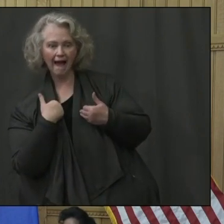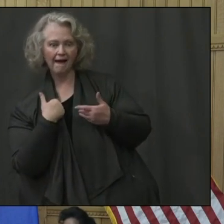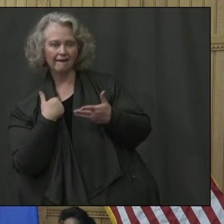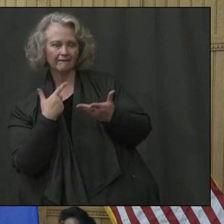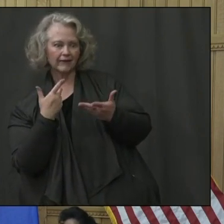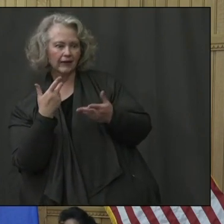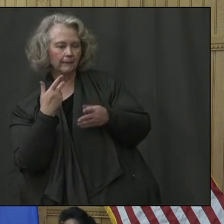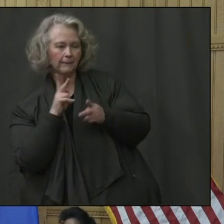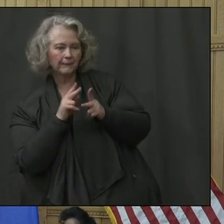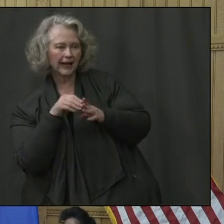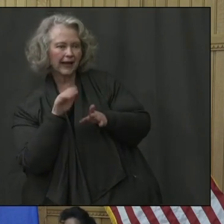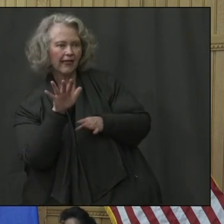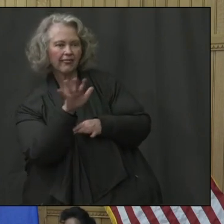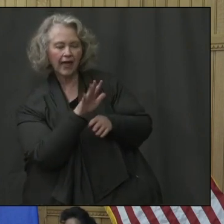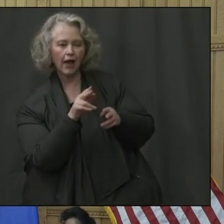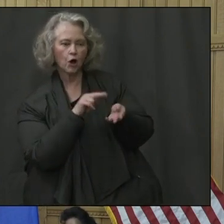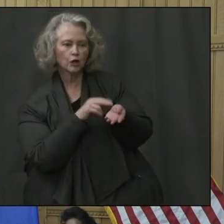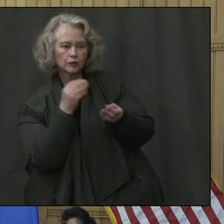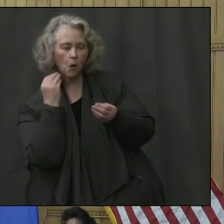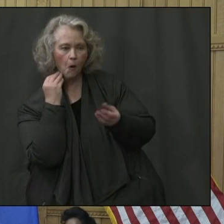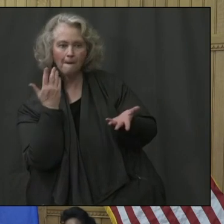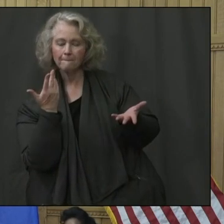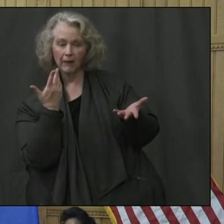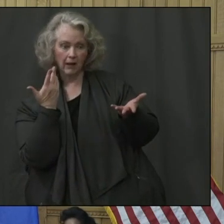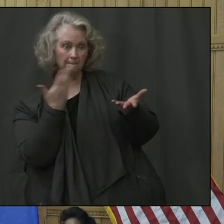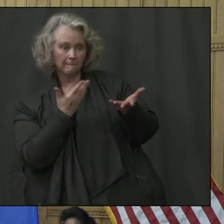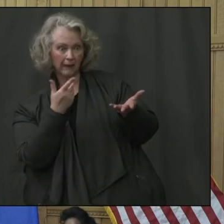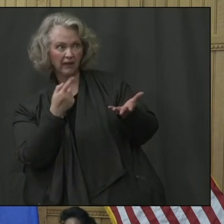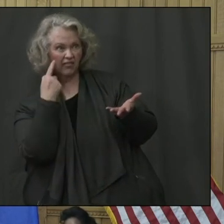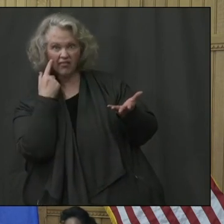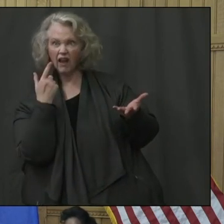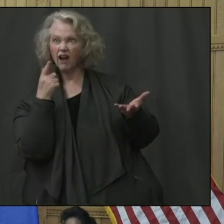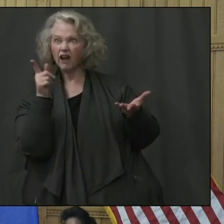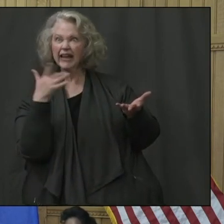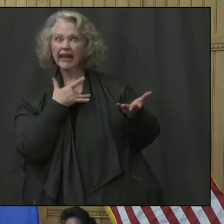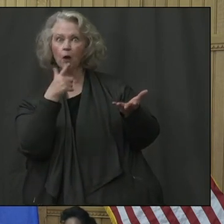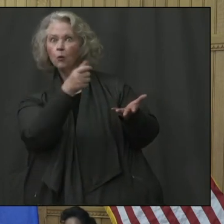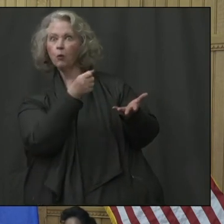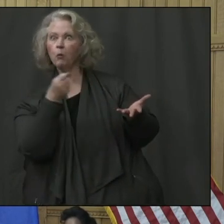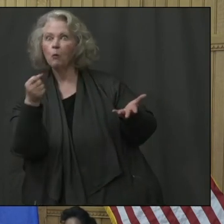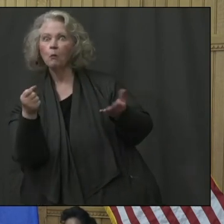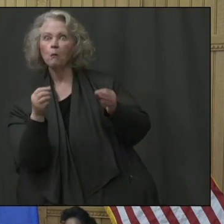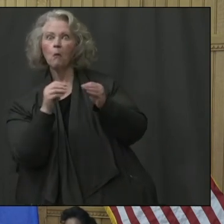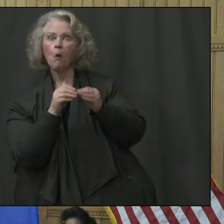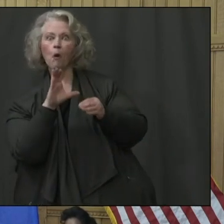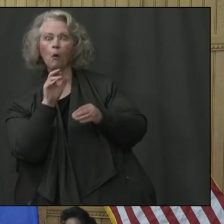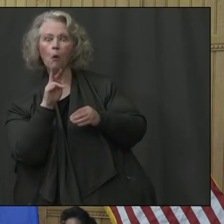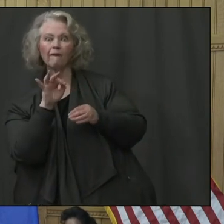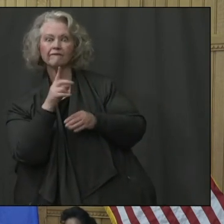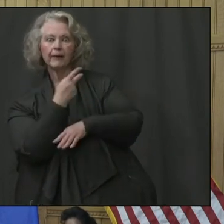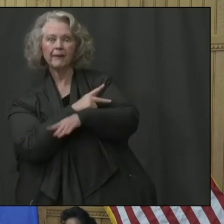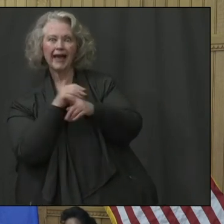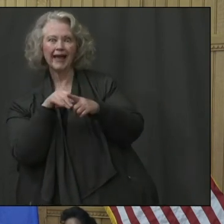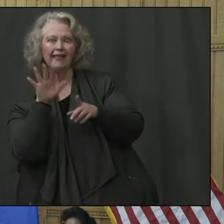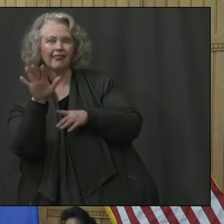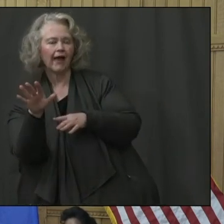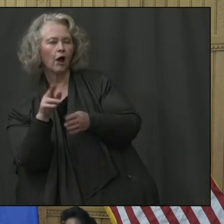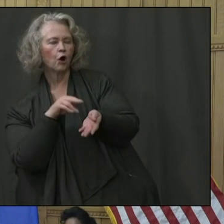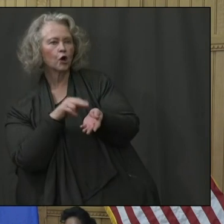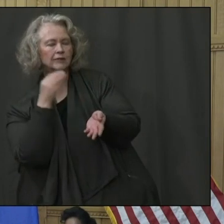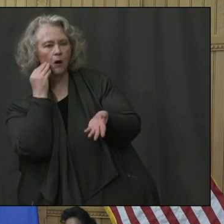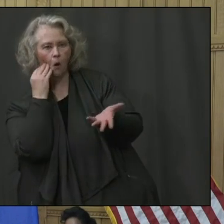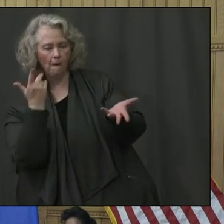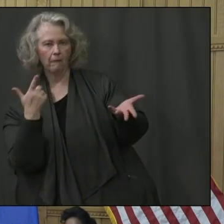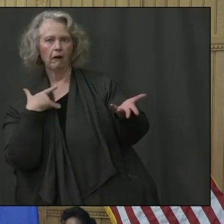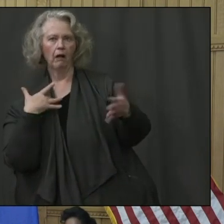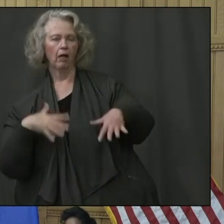hearing their loved one's facility, they've thrown out there as a potential option. What sort of assurance do you want to give them tonight and reassurance tonight that